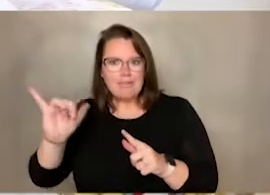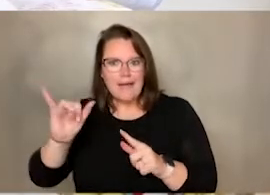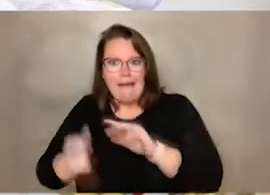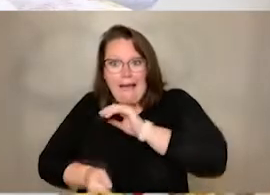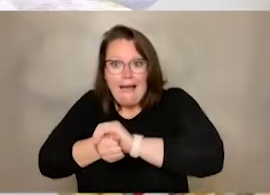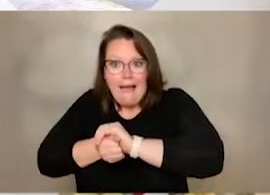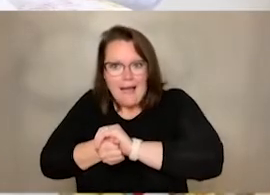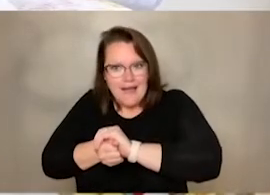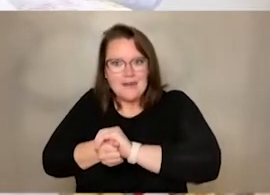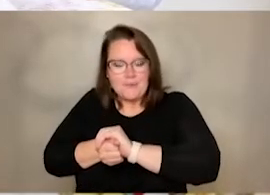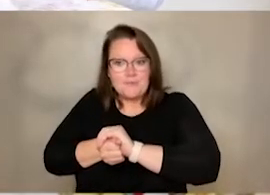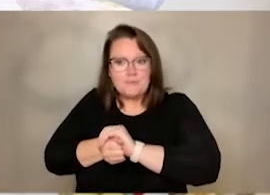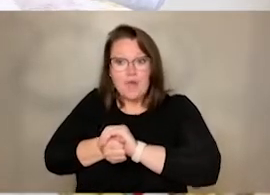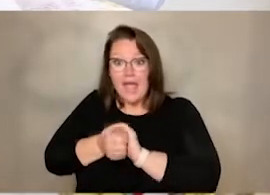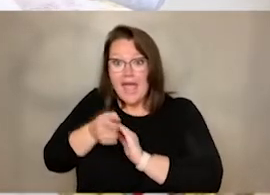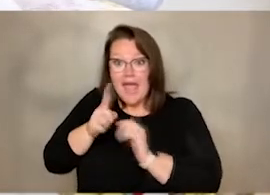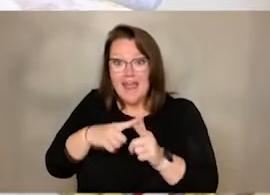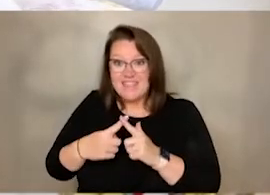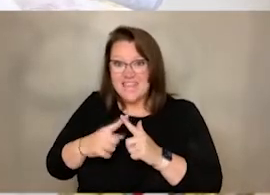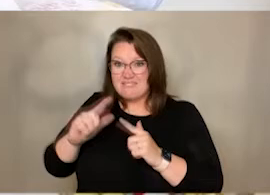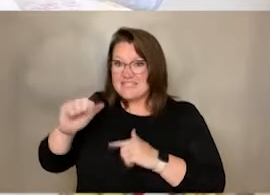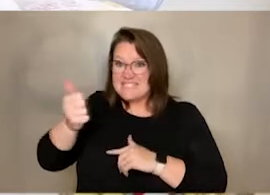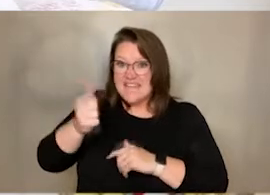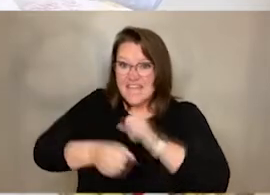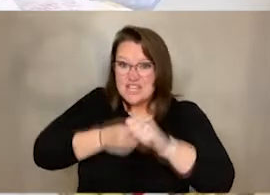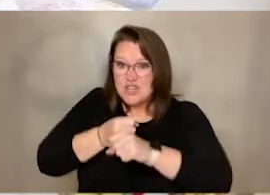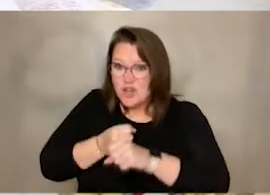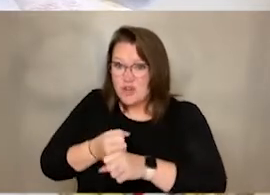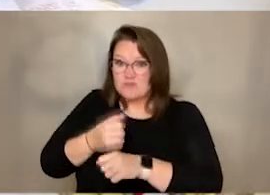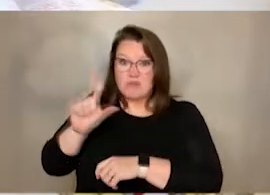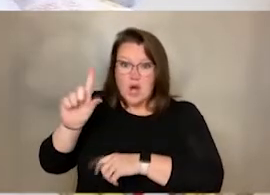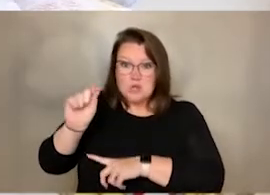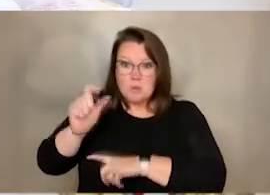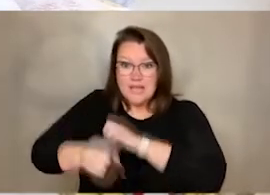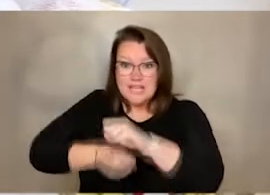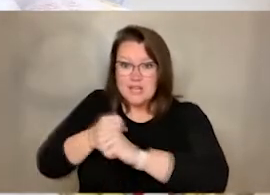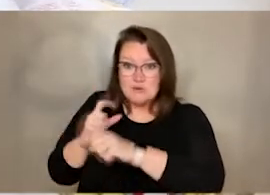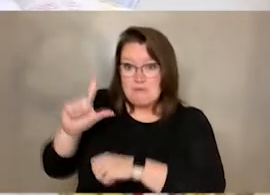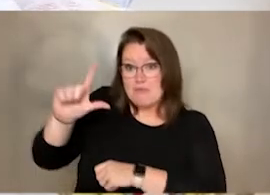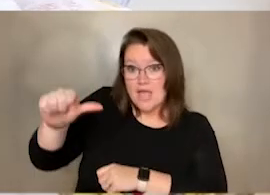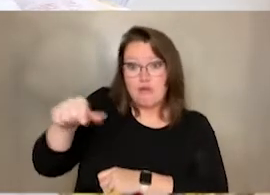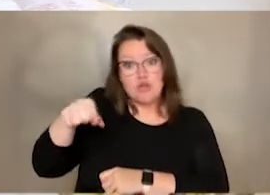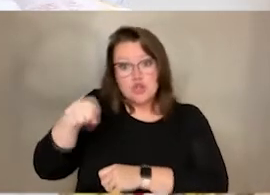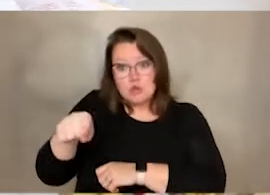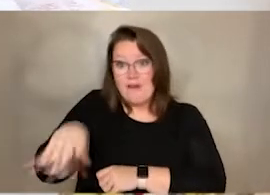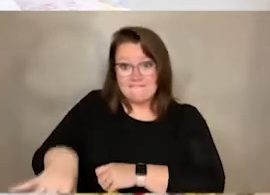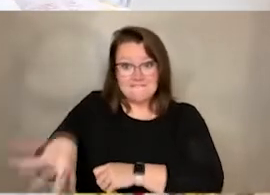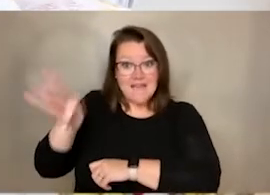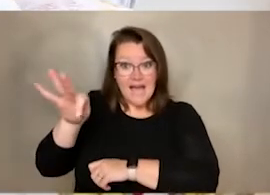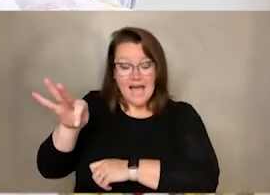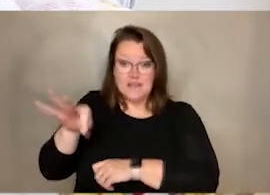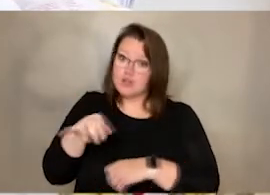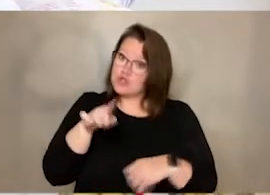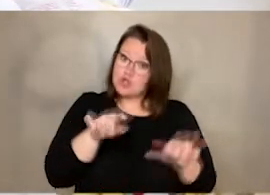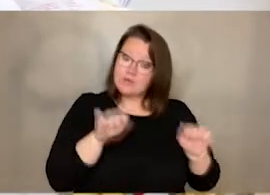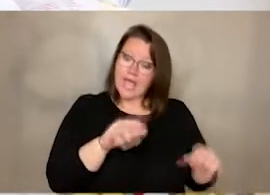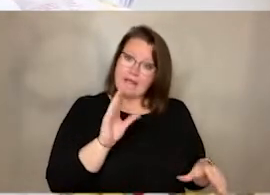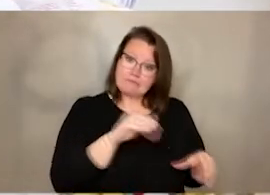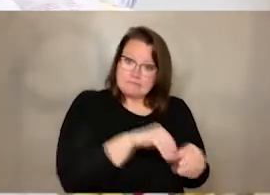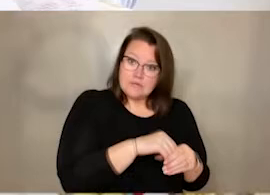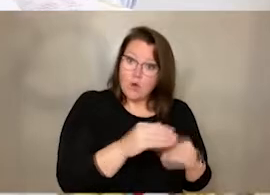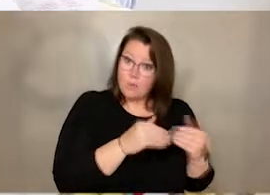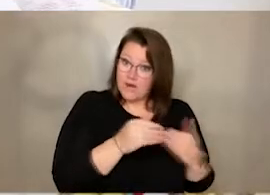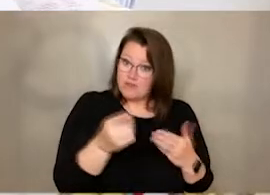a year from now, 10 years, whatever you want to do, but you can put in whatever you want. Maybe something that has memories, maybe